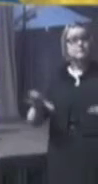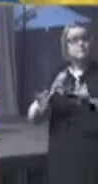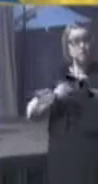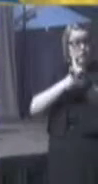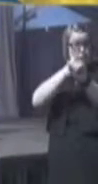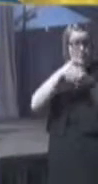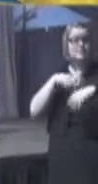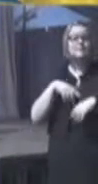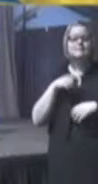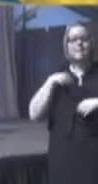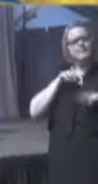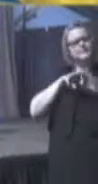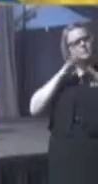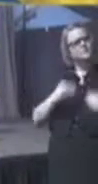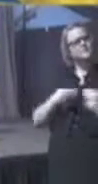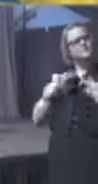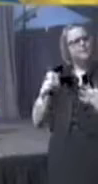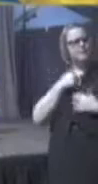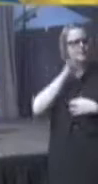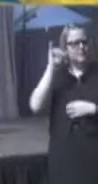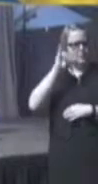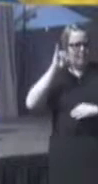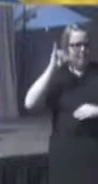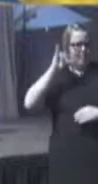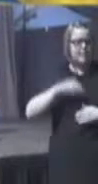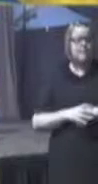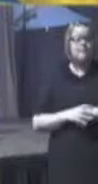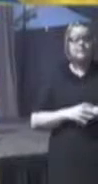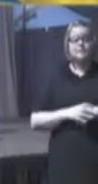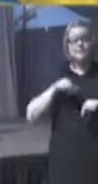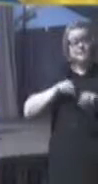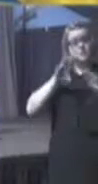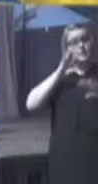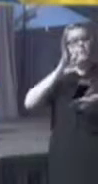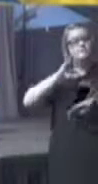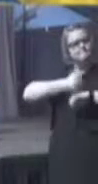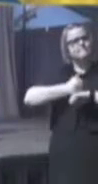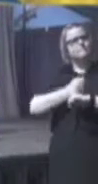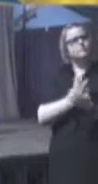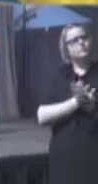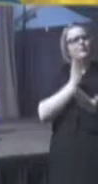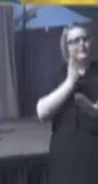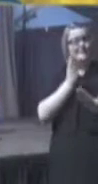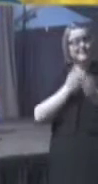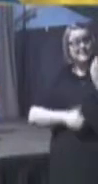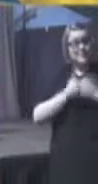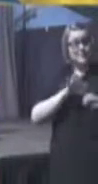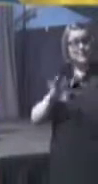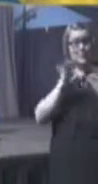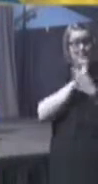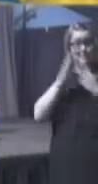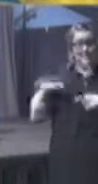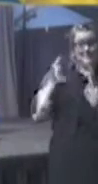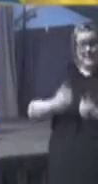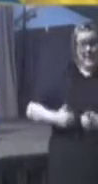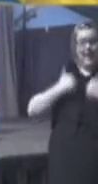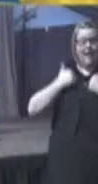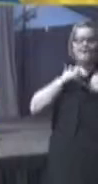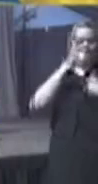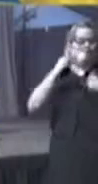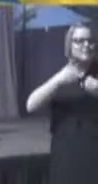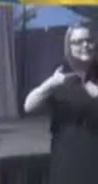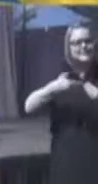should inspire us as well. It should stand as proof that the most important things in life rarely come quickly or easily.